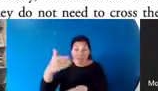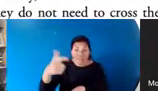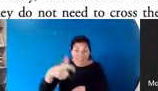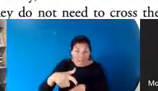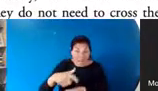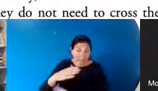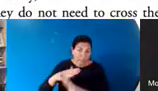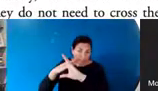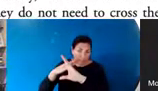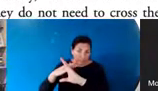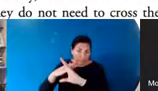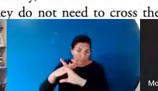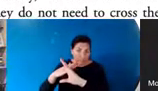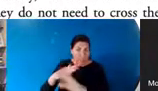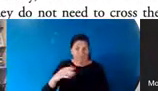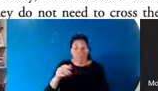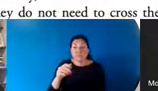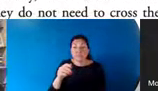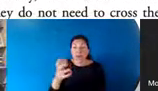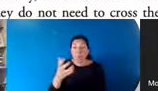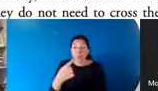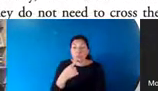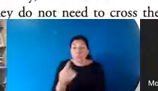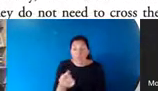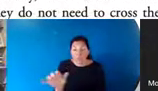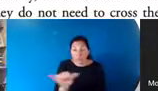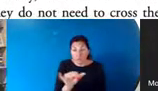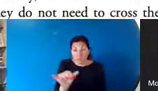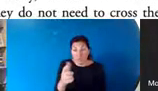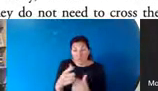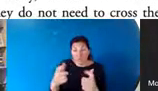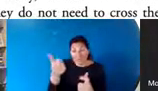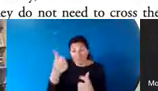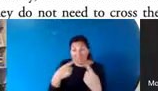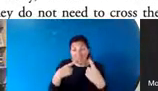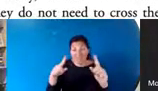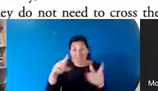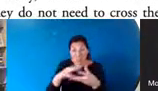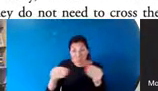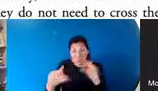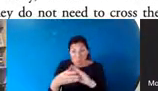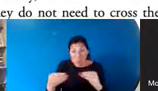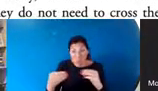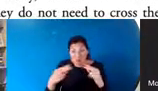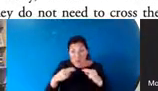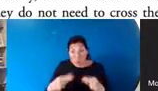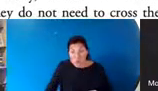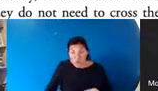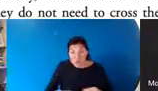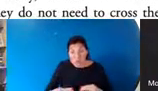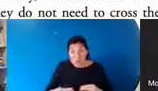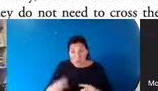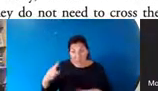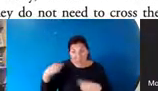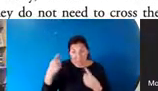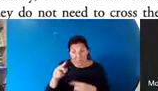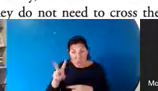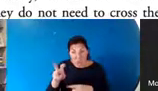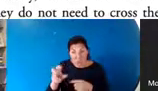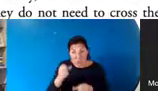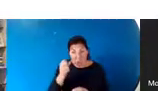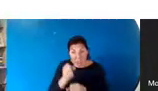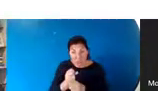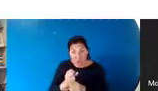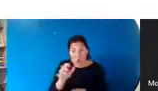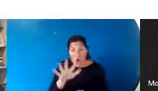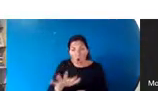that those other things, we know how to invest them. In fact, the biggest success story of the human species in the past 200 years has been our overall